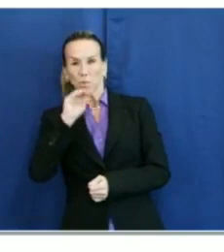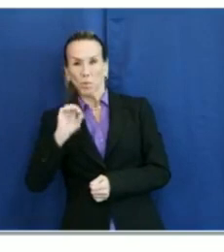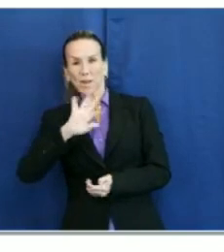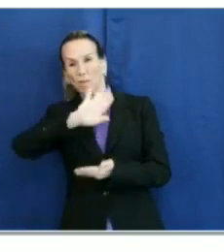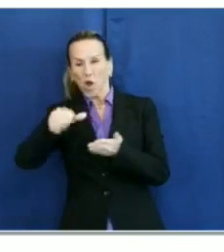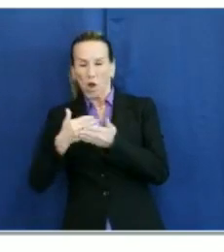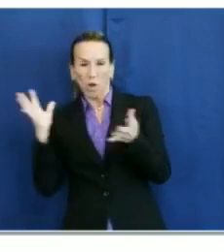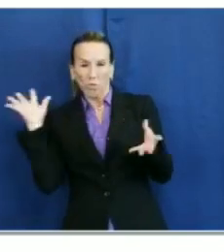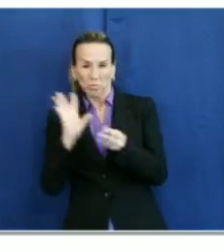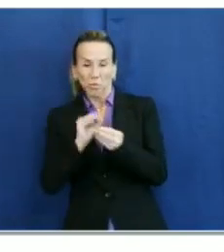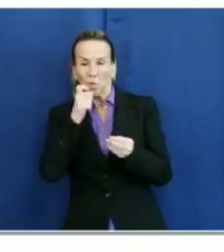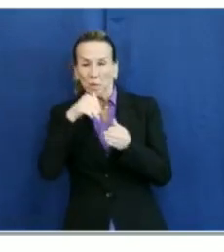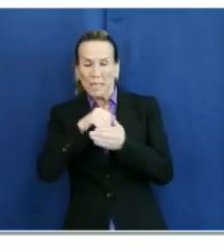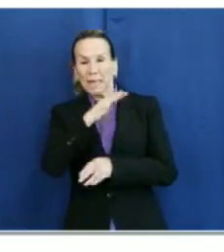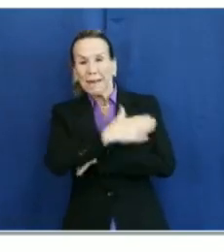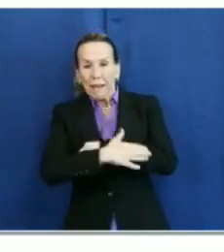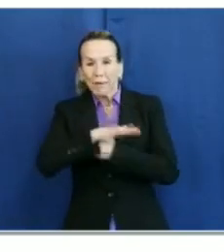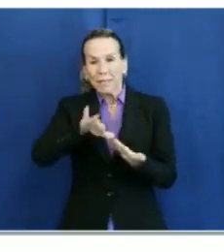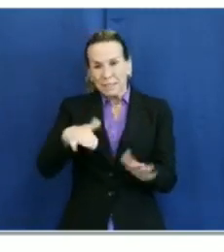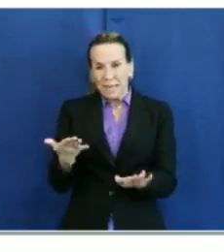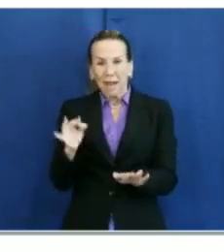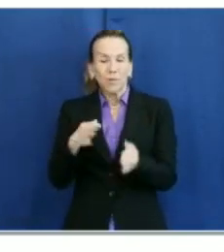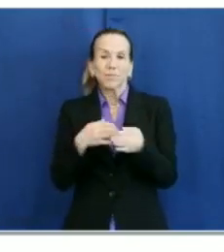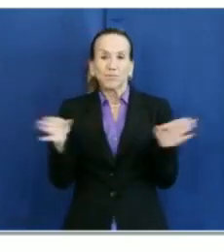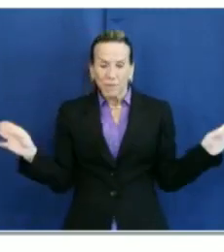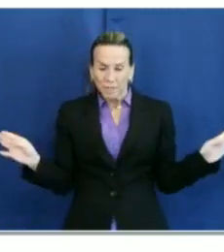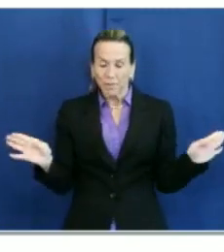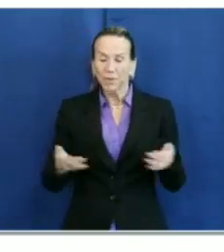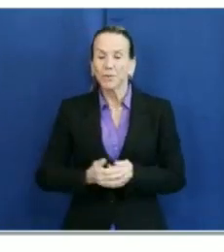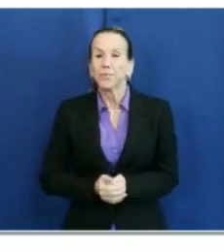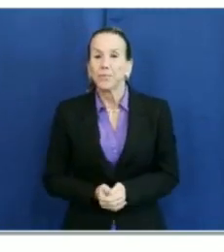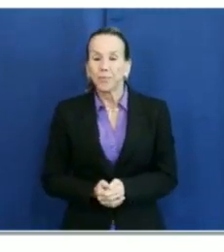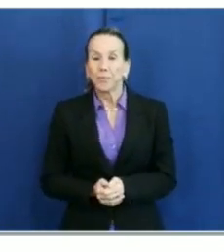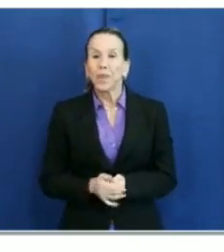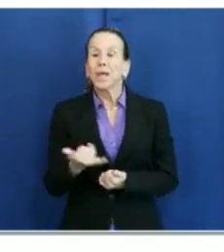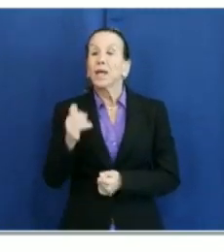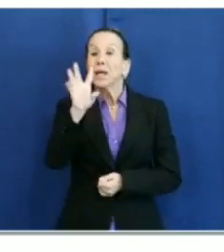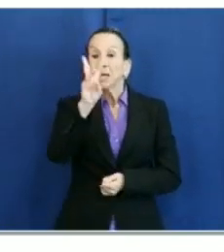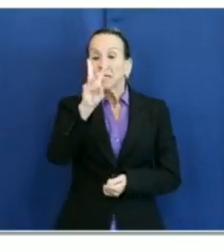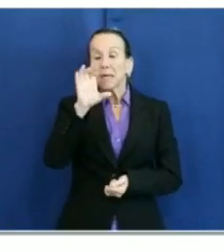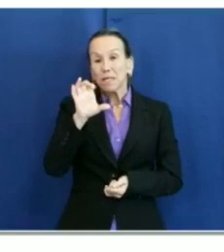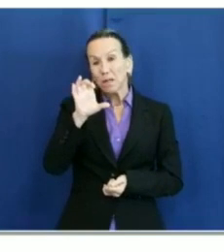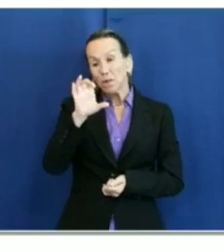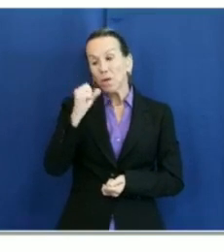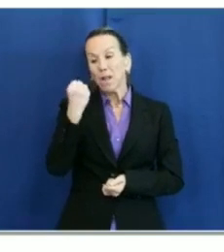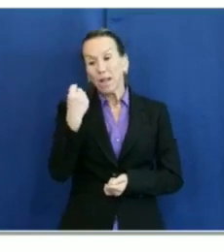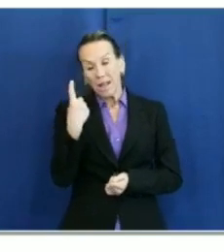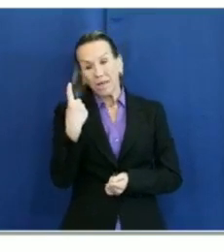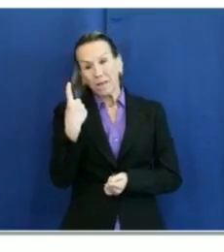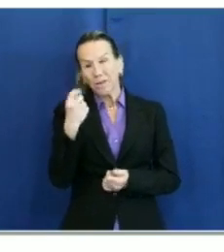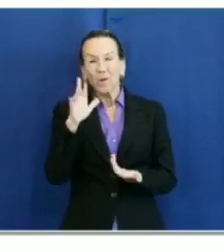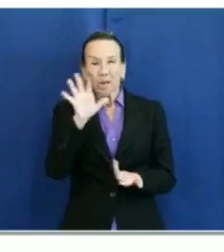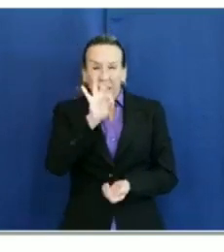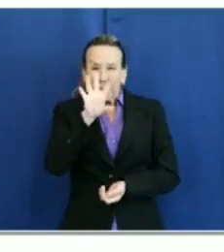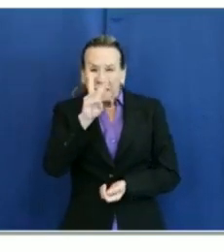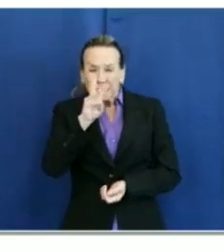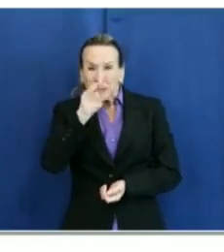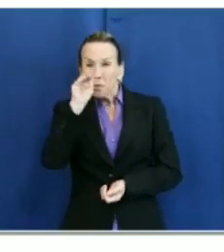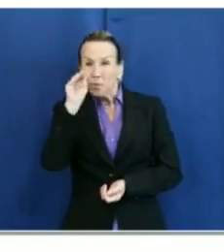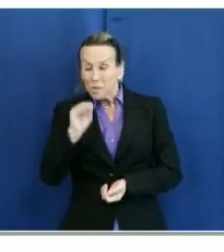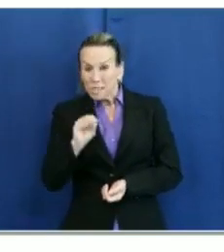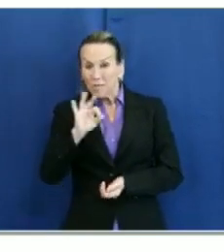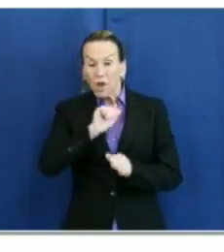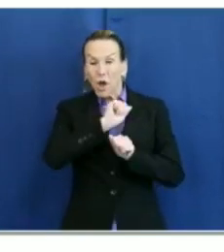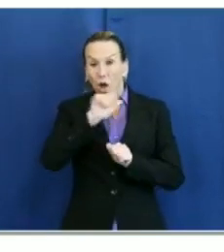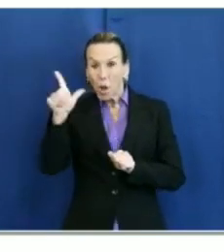female, 363 or 57% are male, 611 or 96% of all